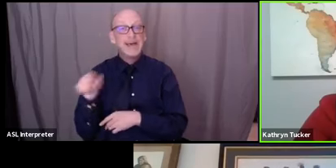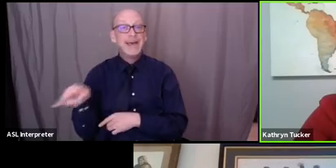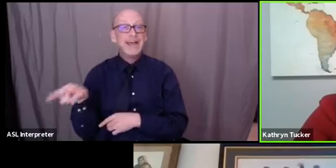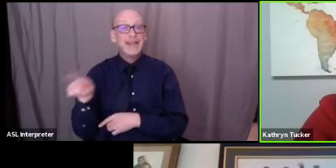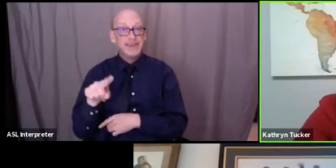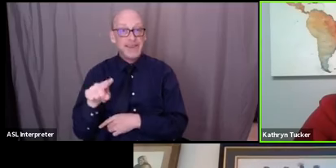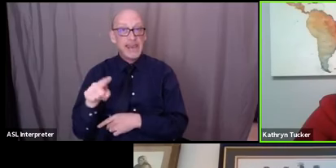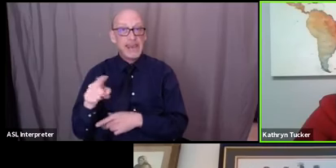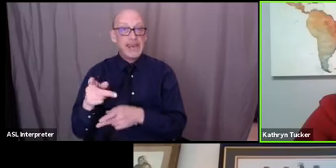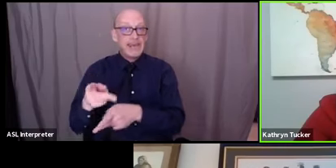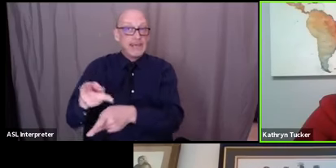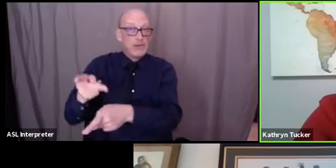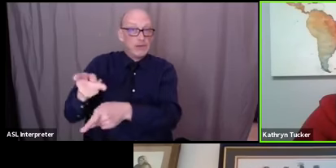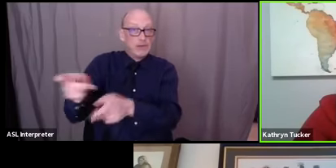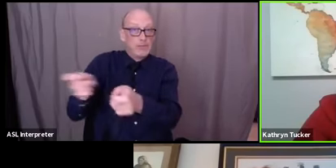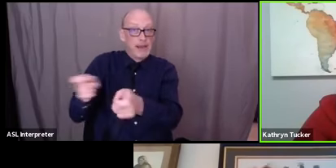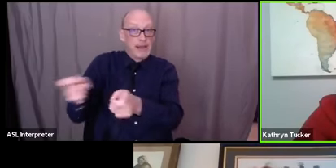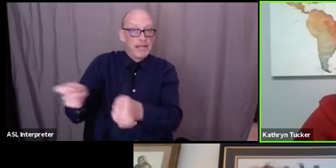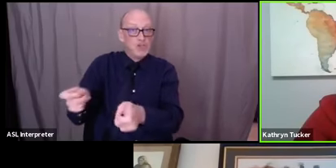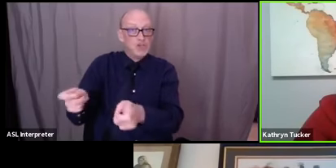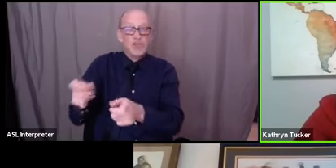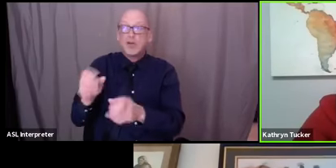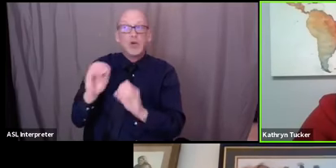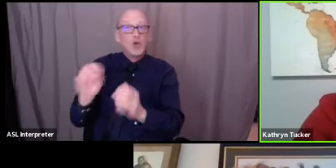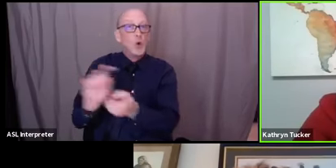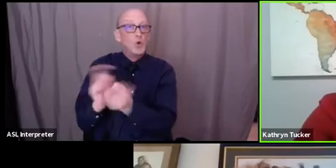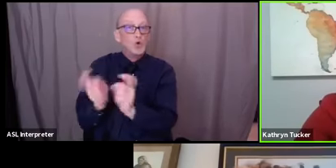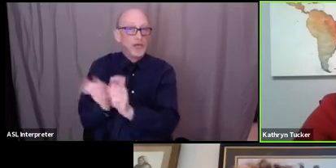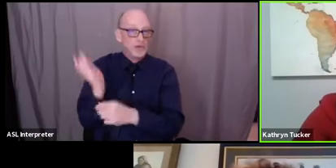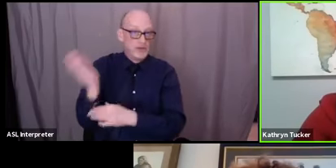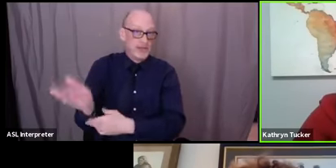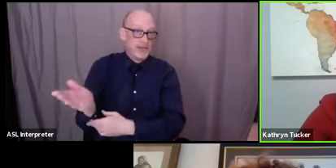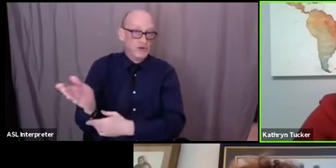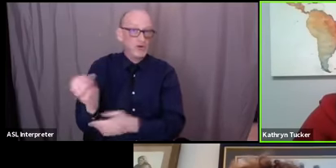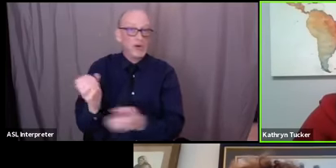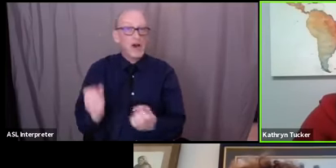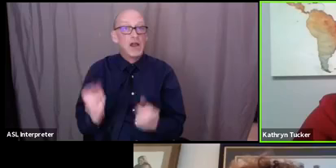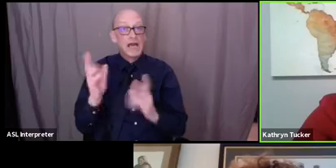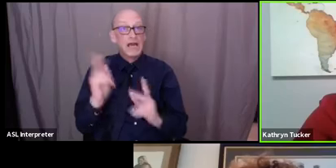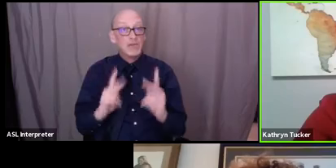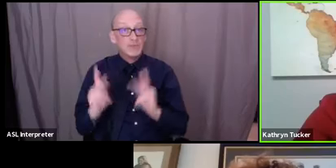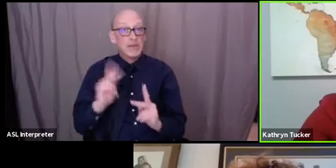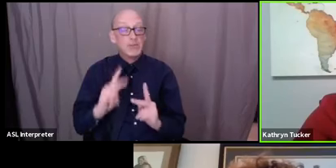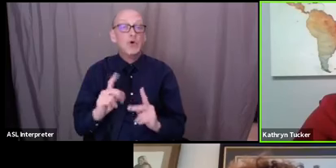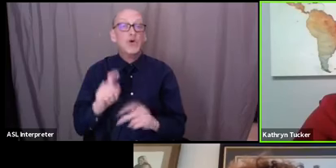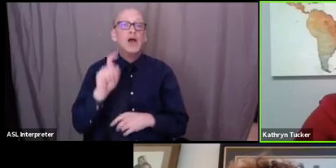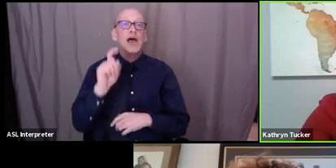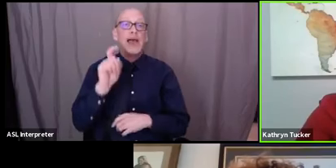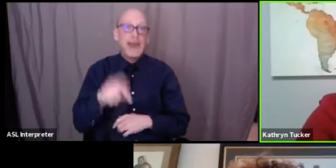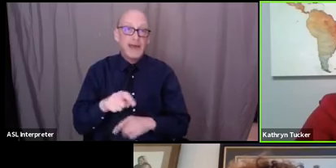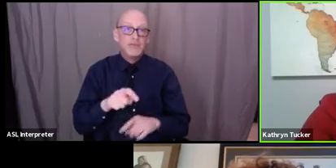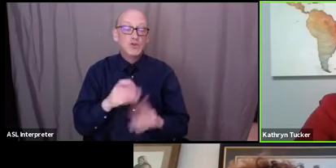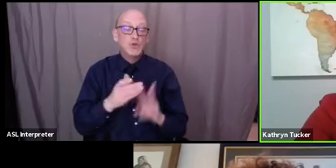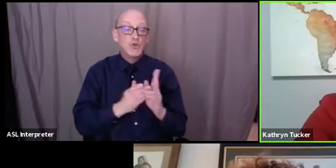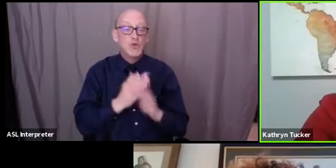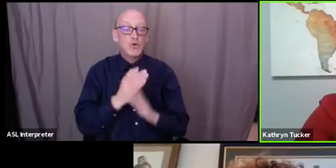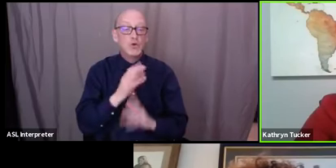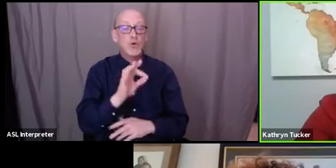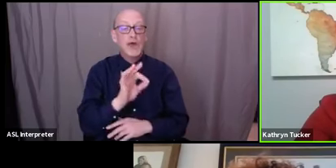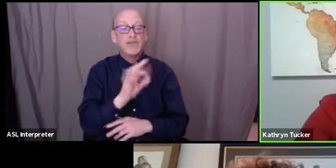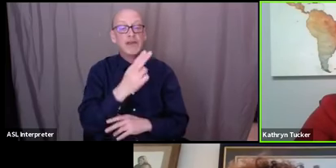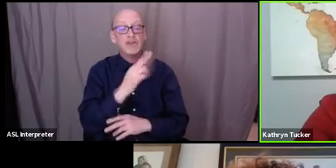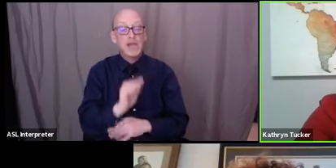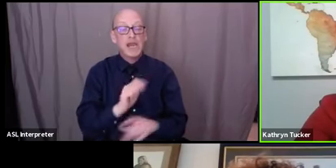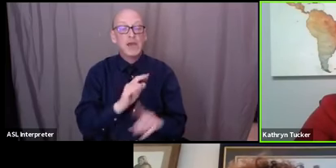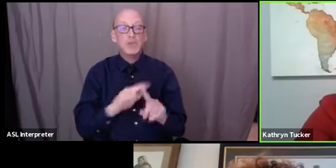and manage have not had too many changes so a lot of people need to go fha or prefer to but it's working with the